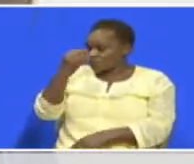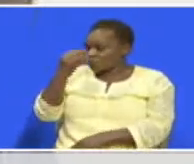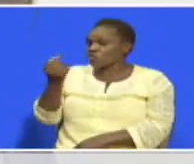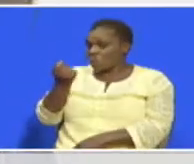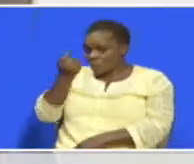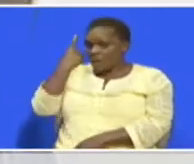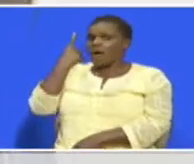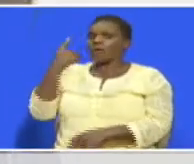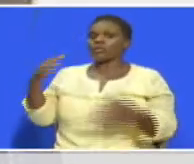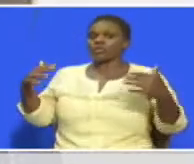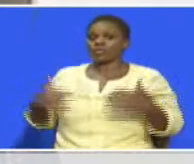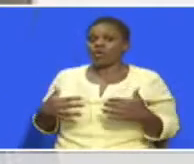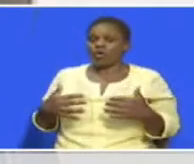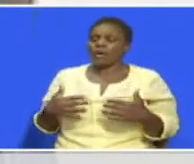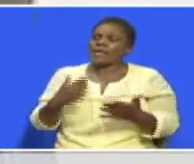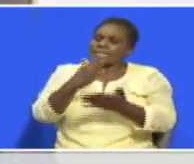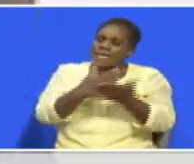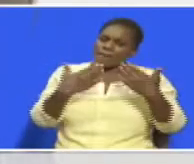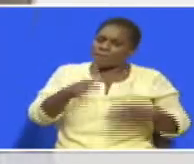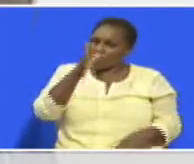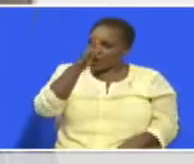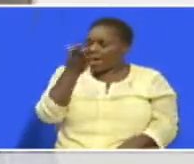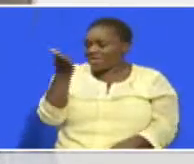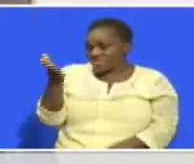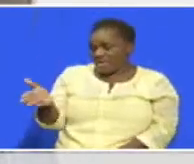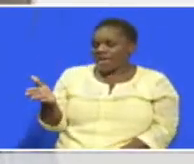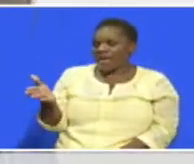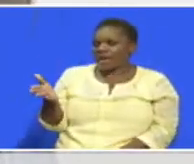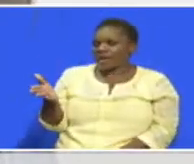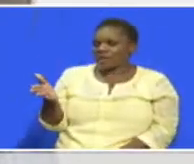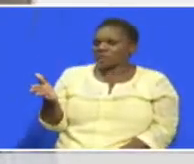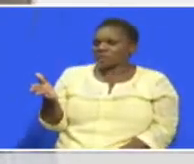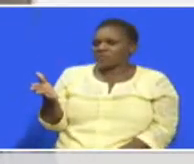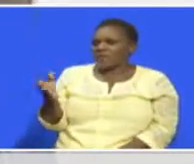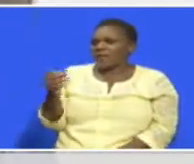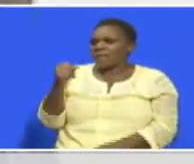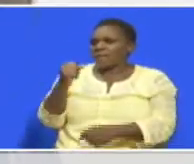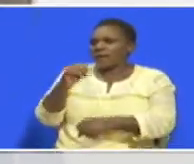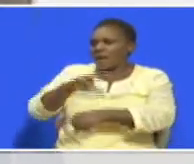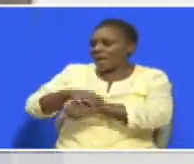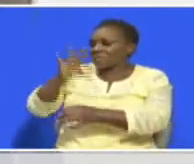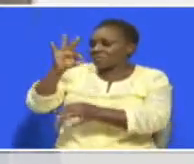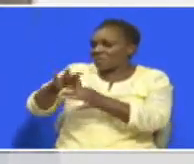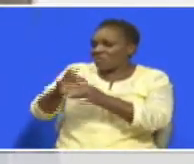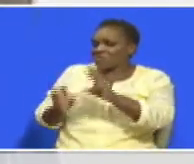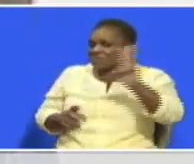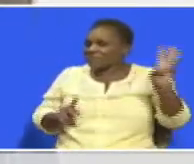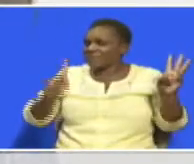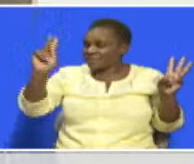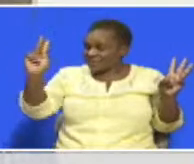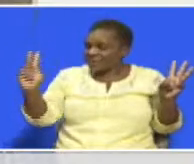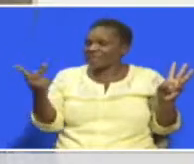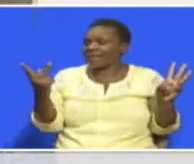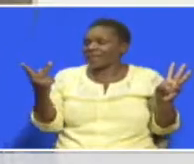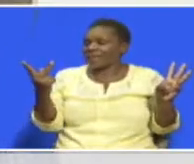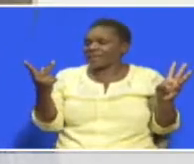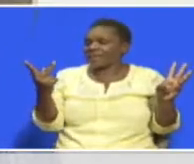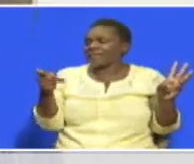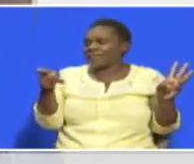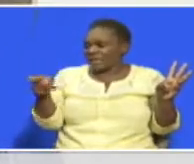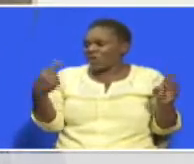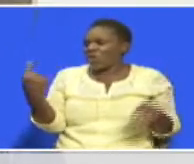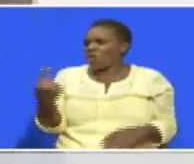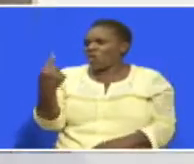That those who might be cheating him That they will make him get some votes in western province Are